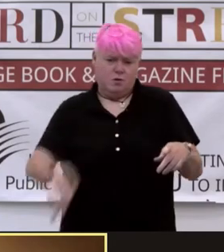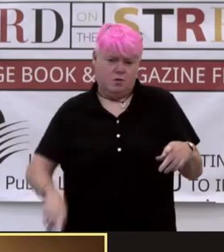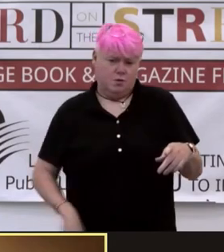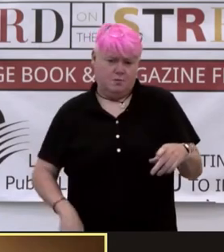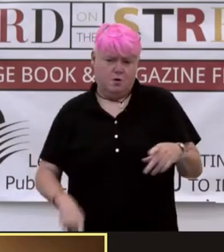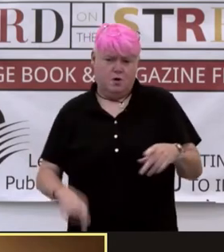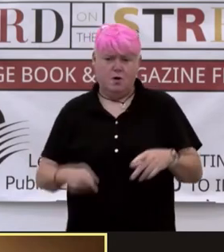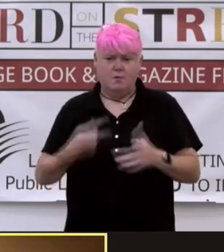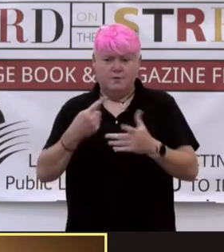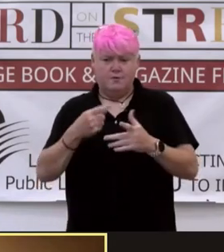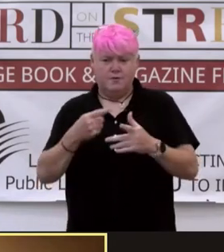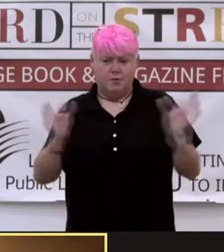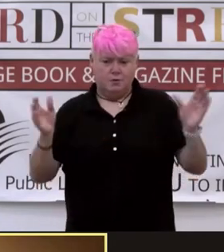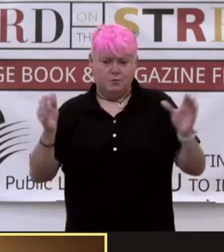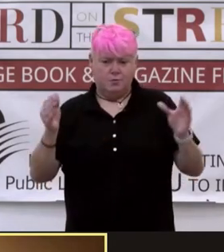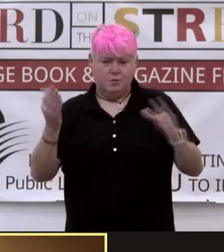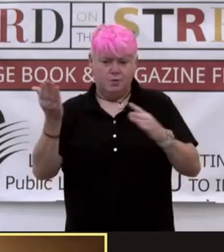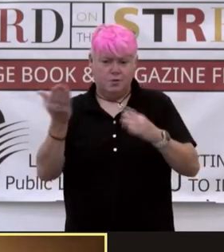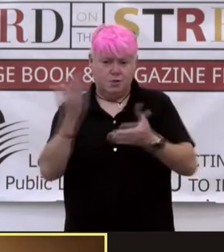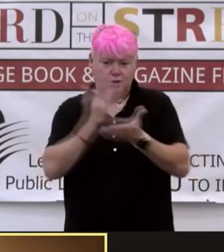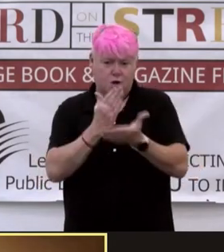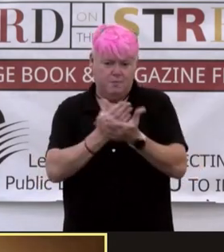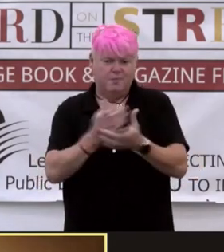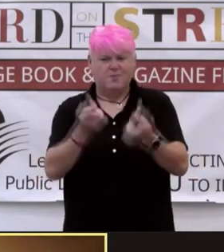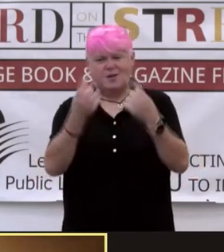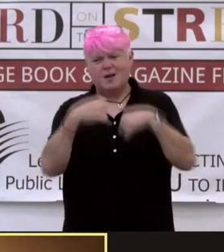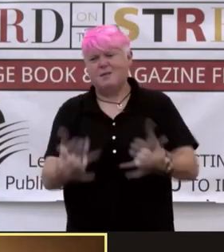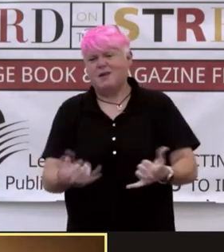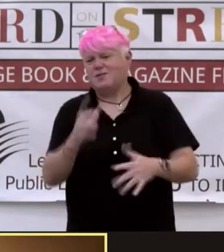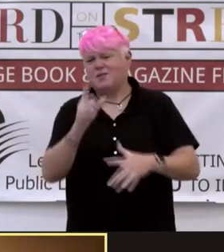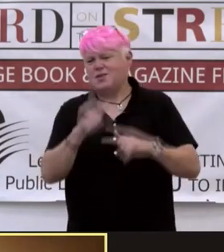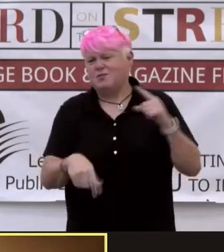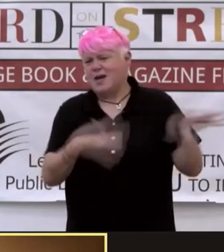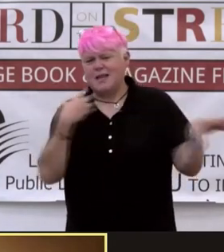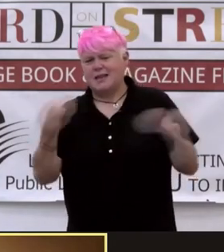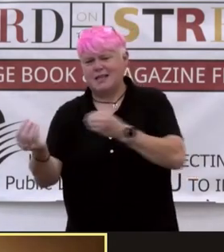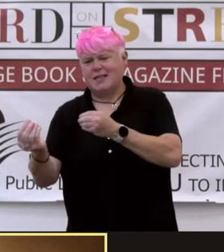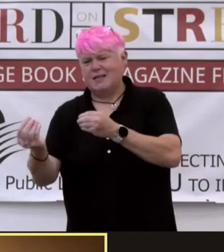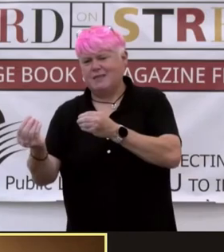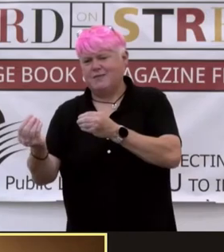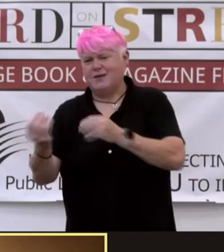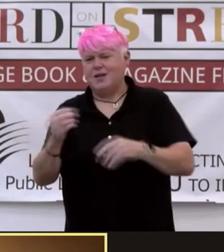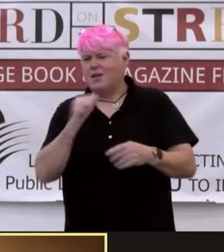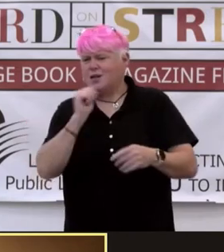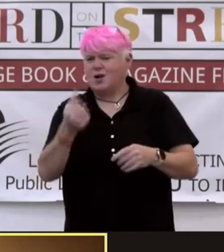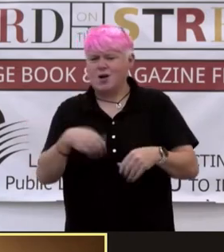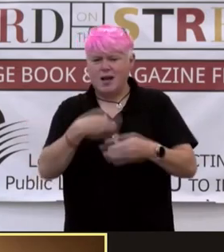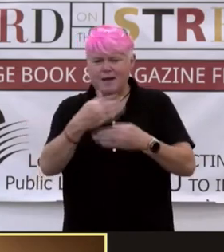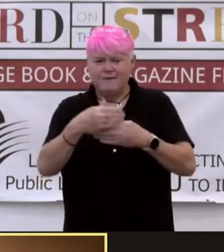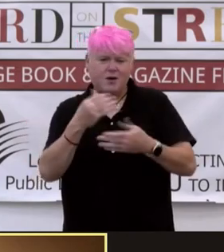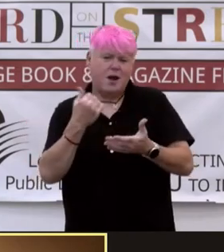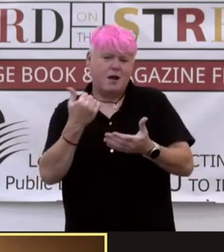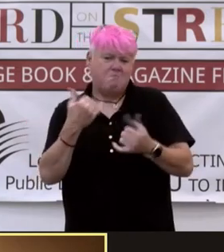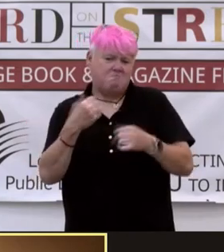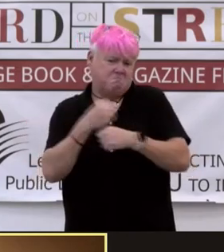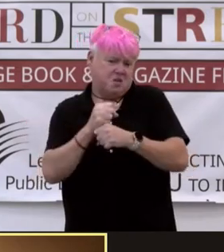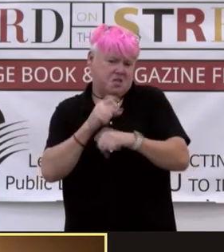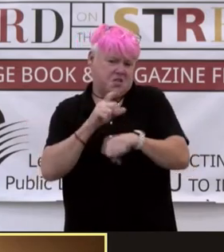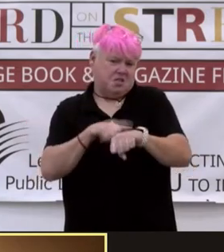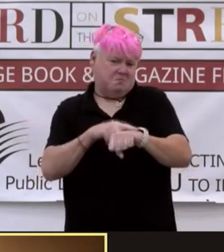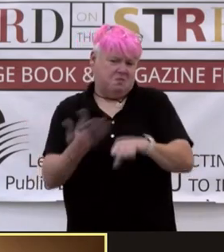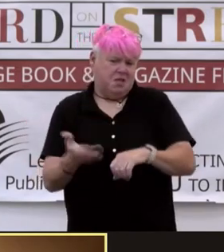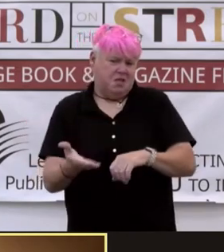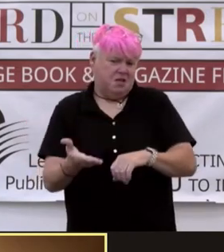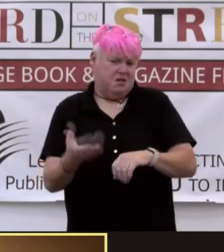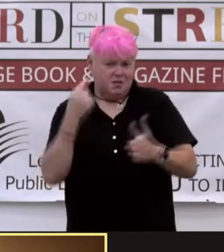intercept Fatima Ghazala. Oh, come now. You simply cannot leave. Not after I made the time to be here. Sunaina notices